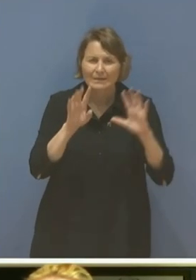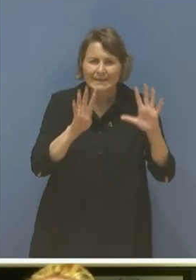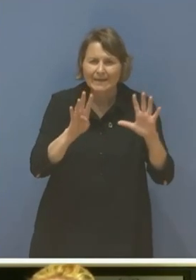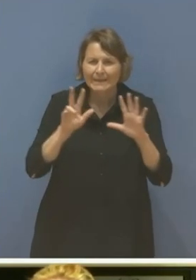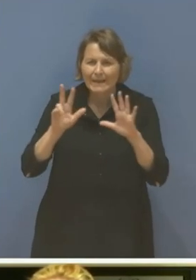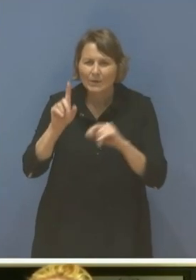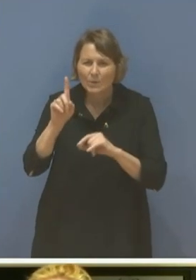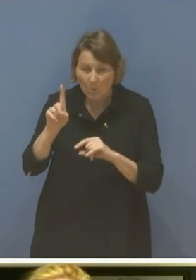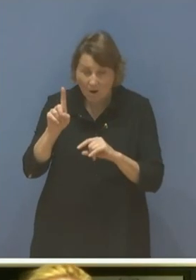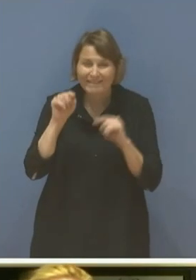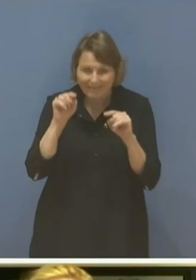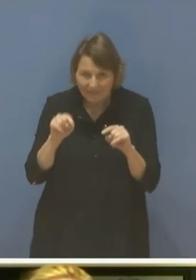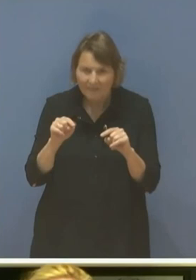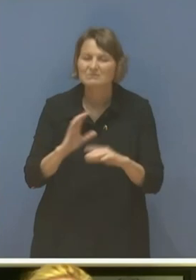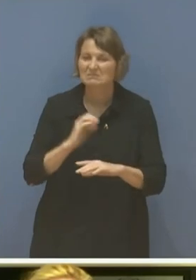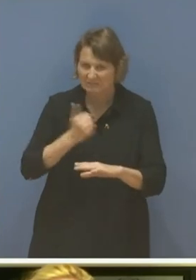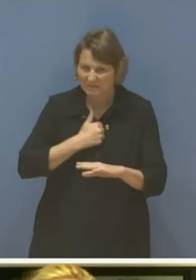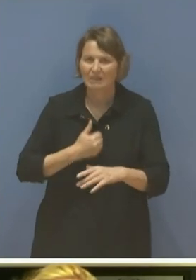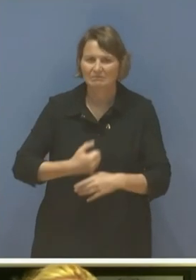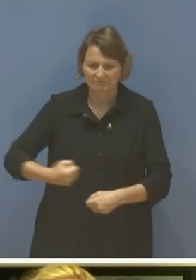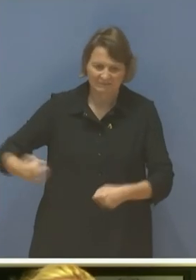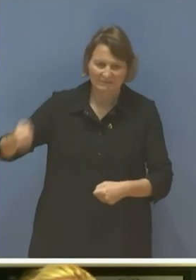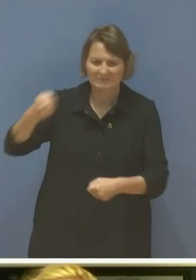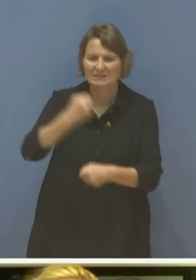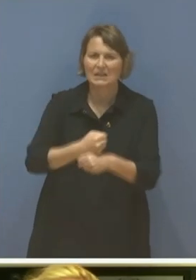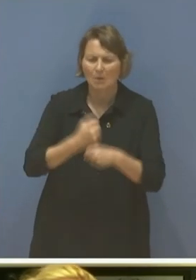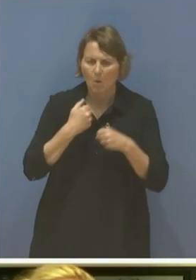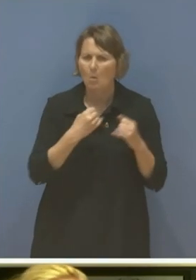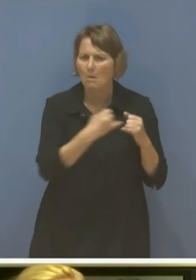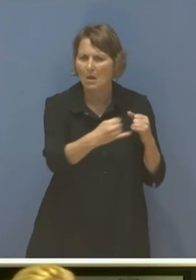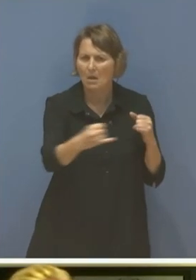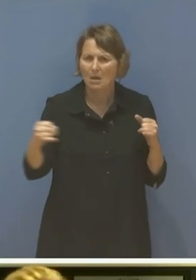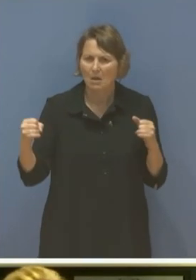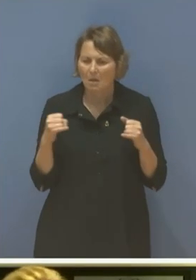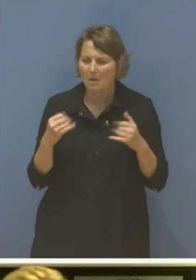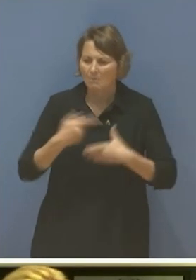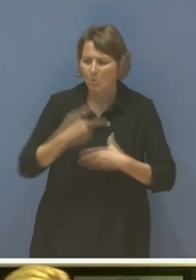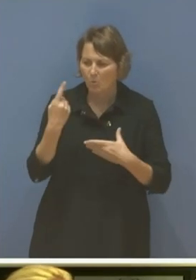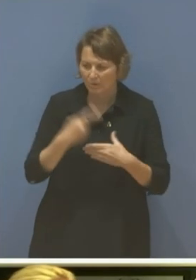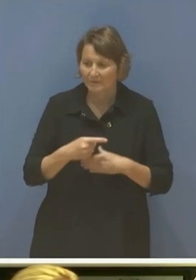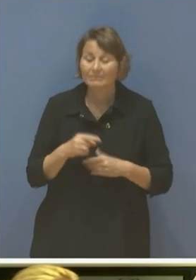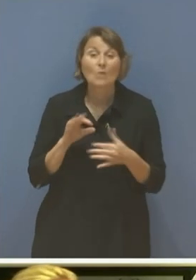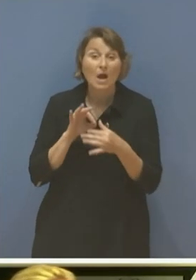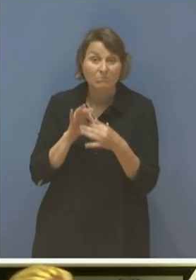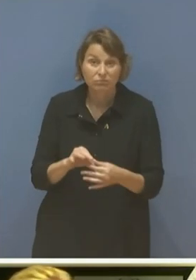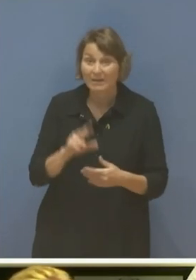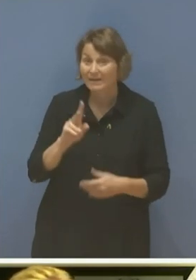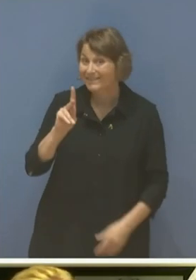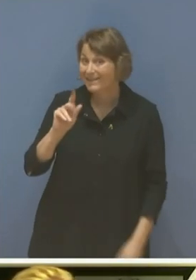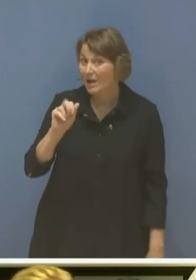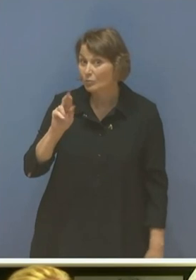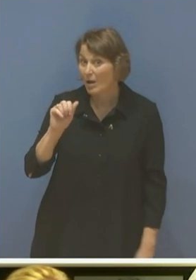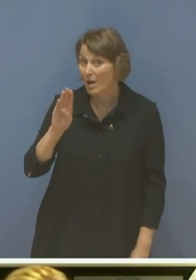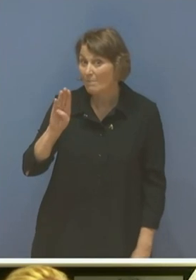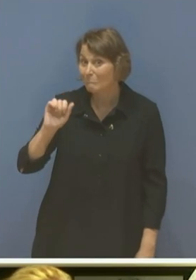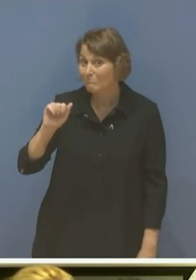region of Atsakh or Karabakh has never been part of Azerbaijan, as this has been an indigenous Armenian territory for thousands of years